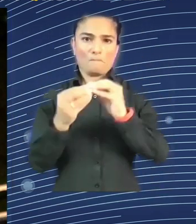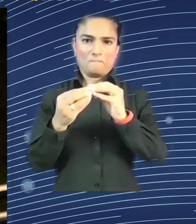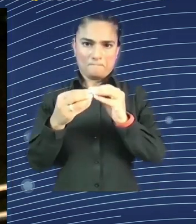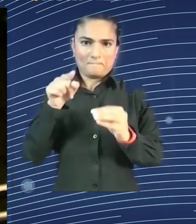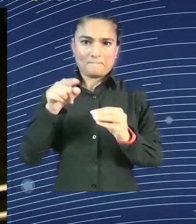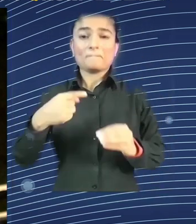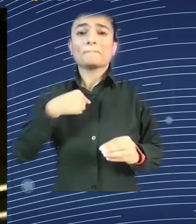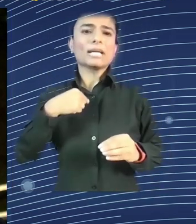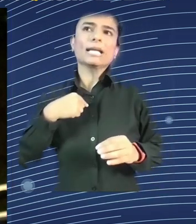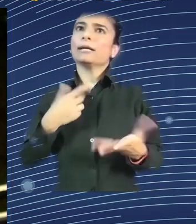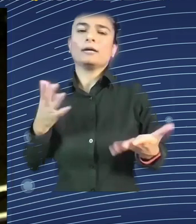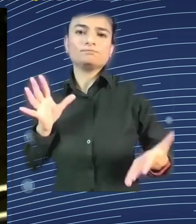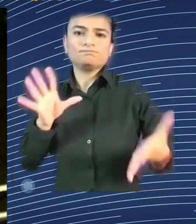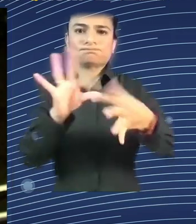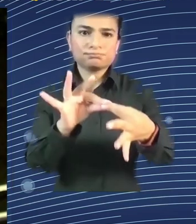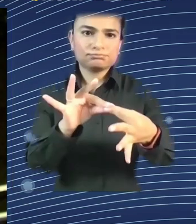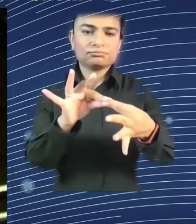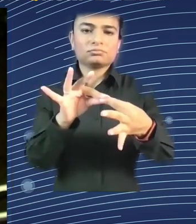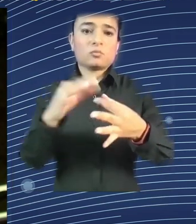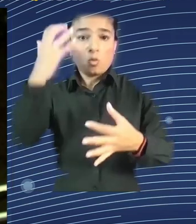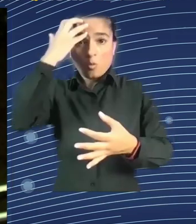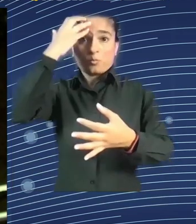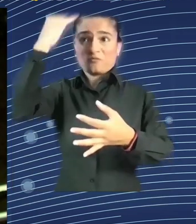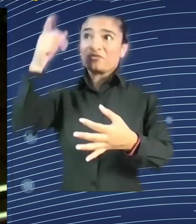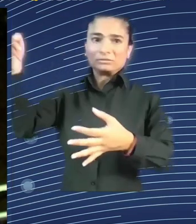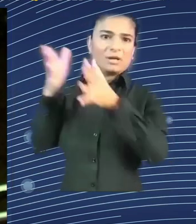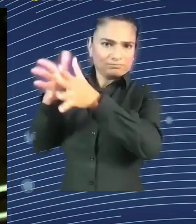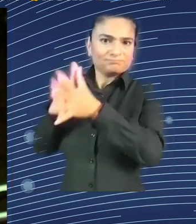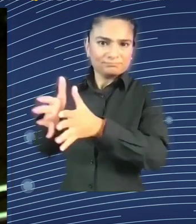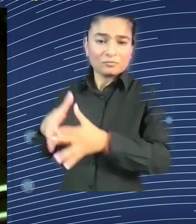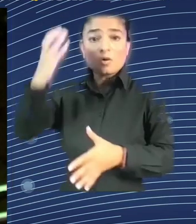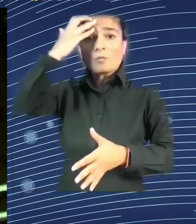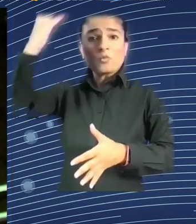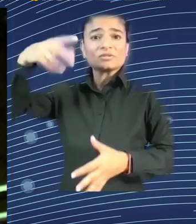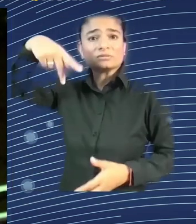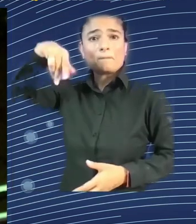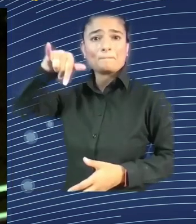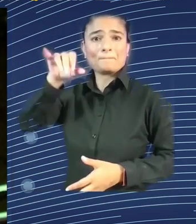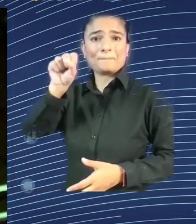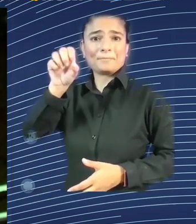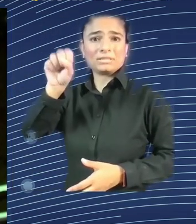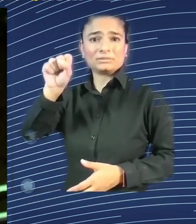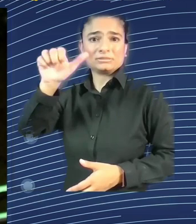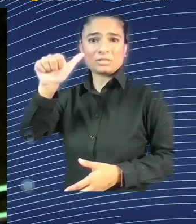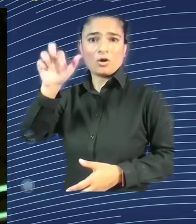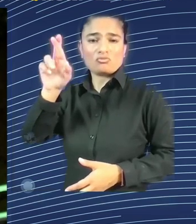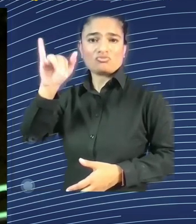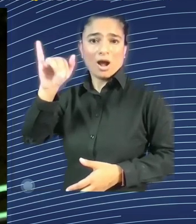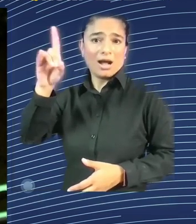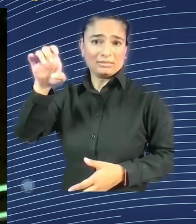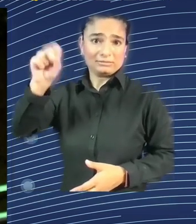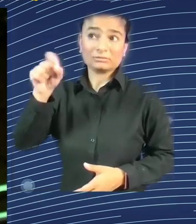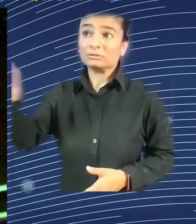opportunities and the gains which we will have, productivity gains, essential, especially for our